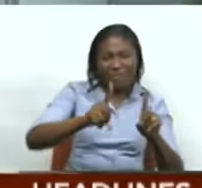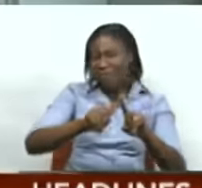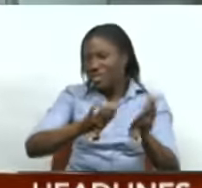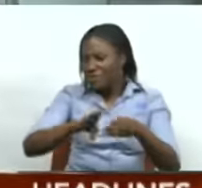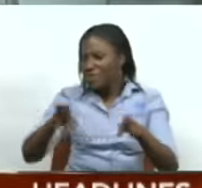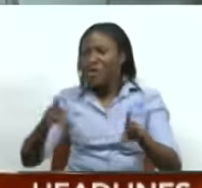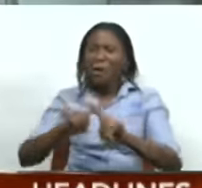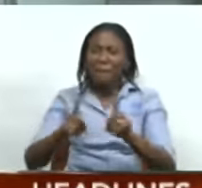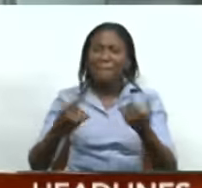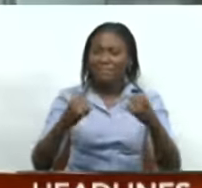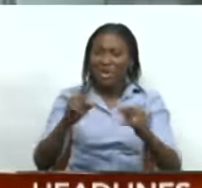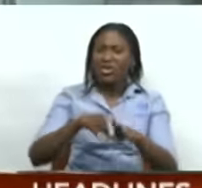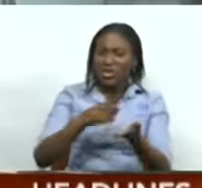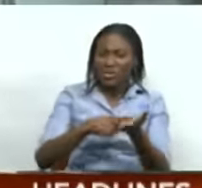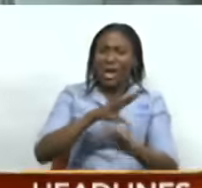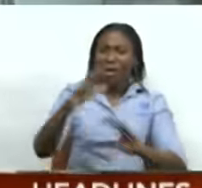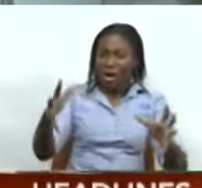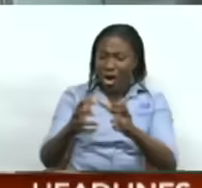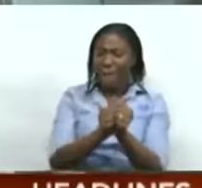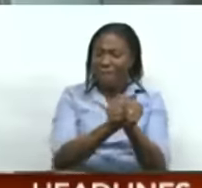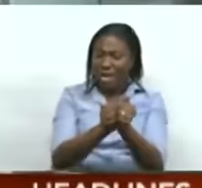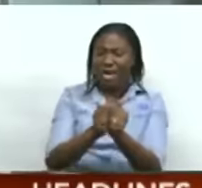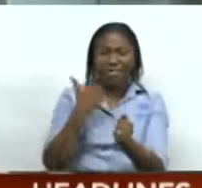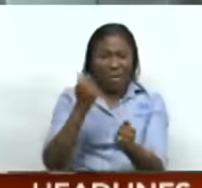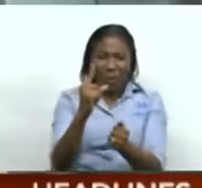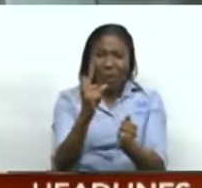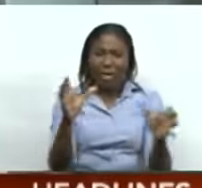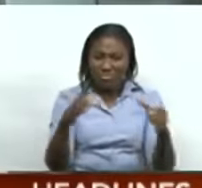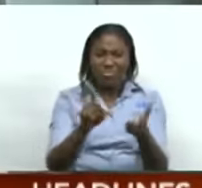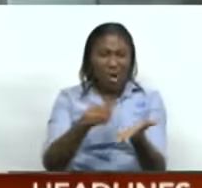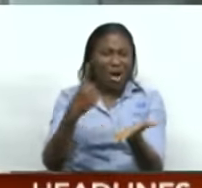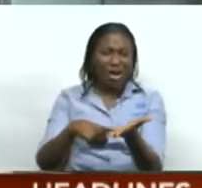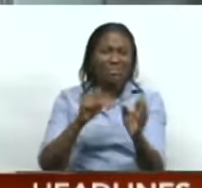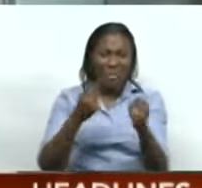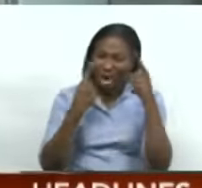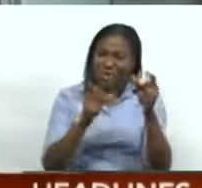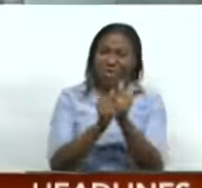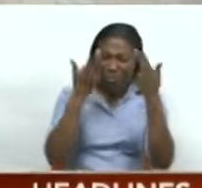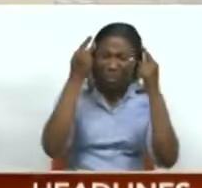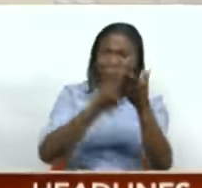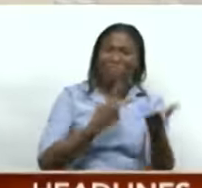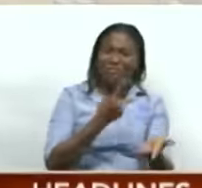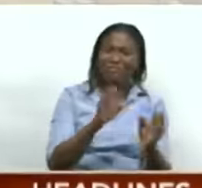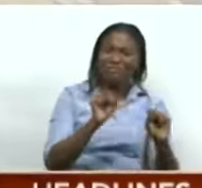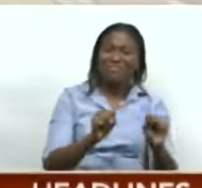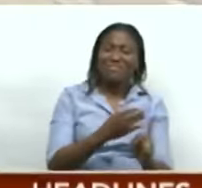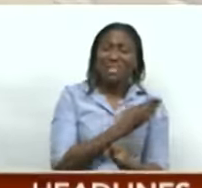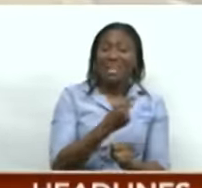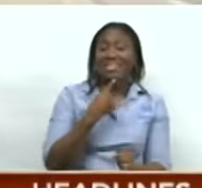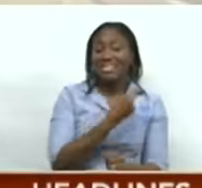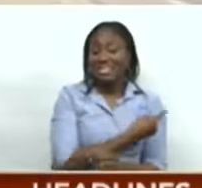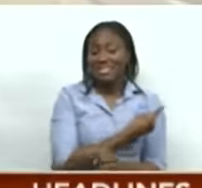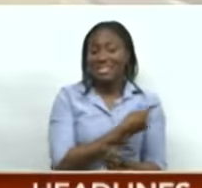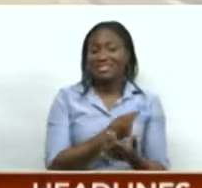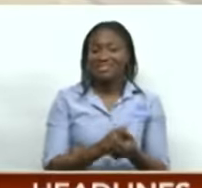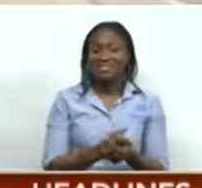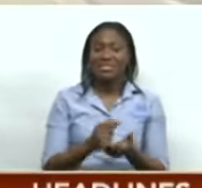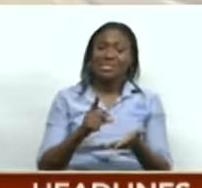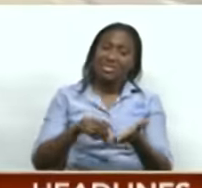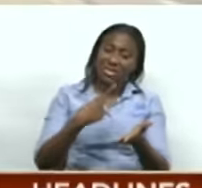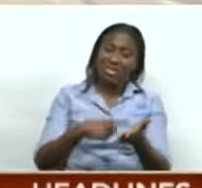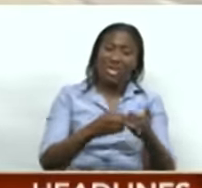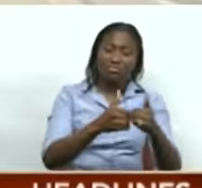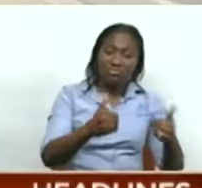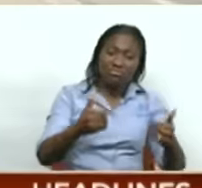are times when we come together as one and I would agree with him and his statement. You know, because of the segregation of the country.